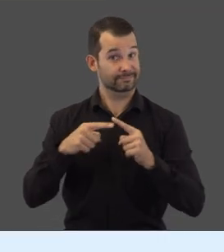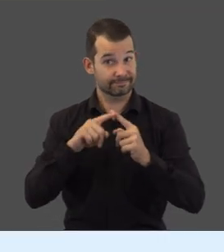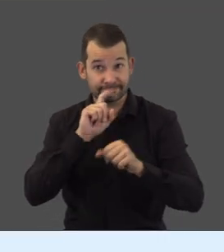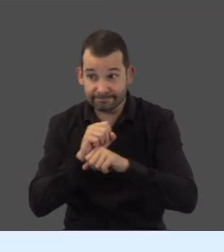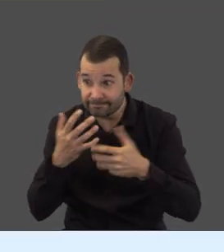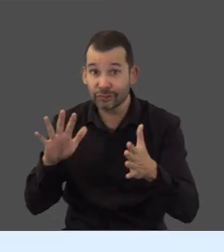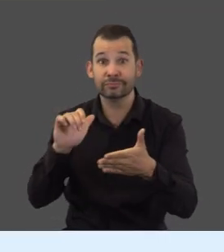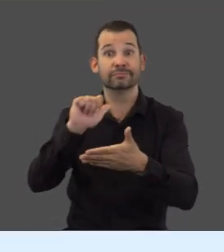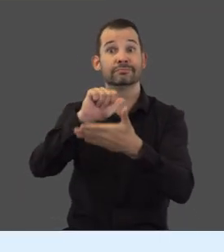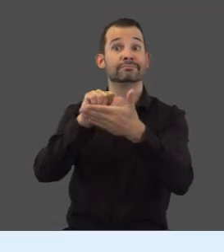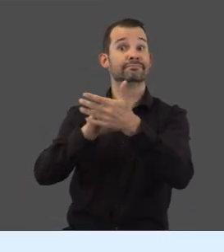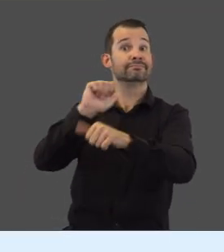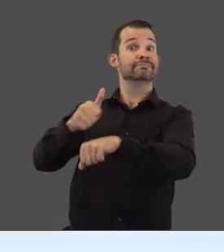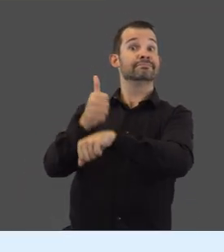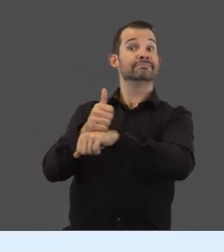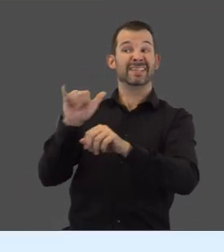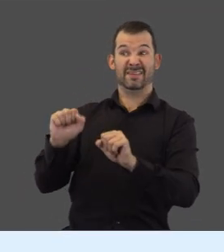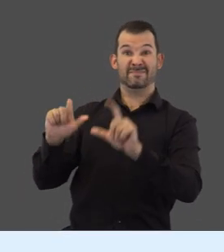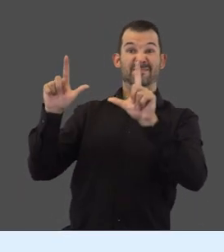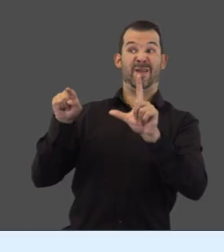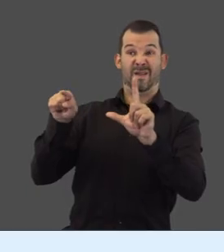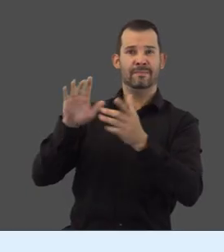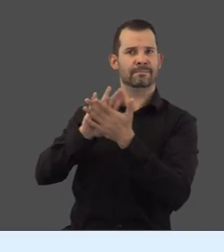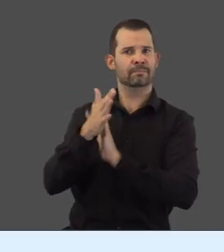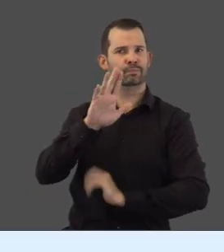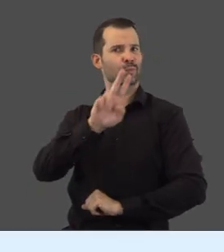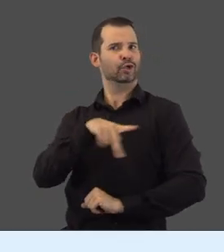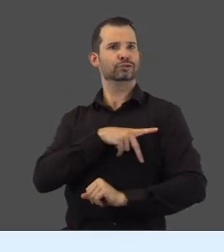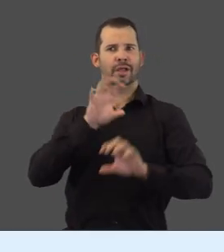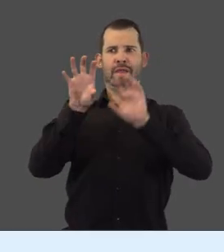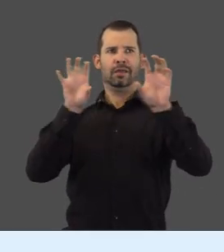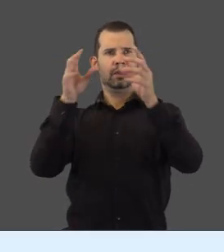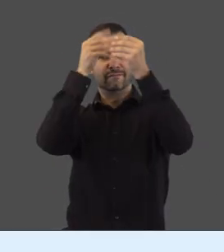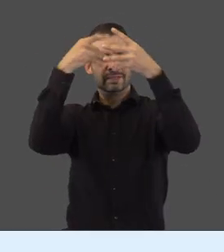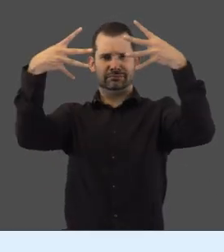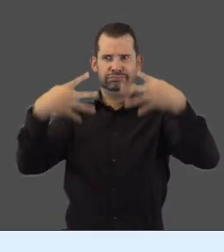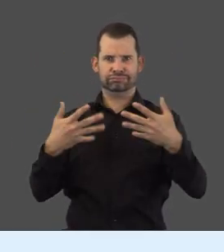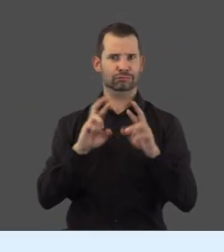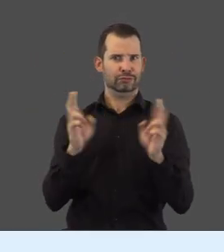Once you've created your account, the portal becomes your personalized dashboard.